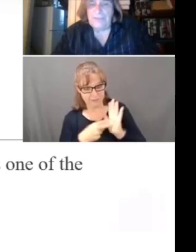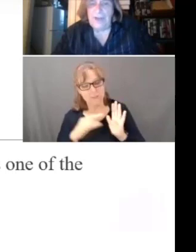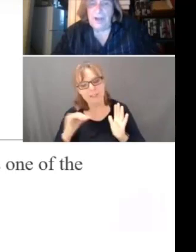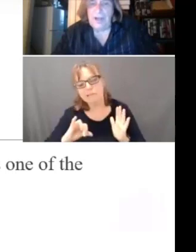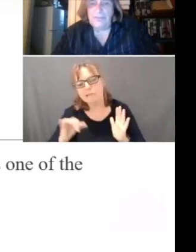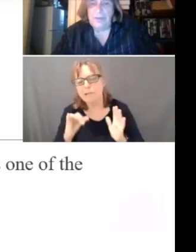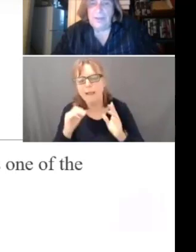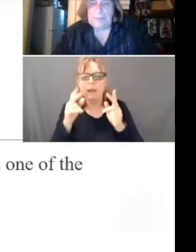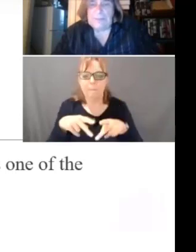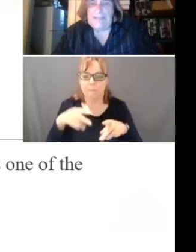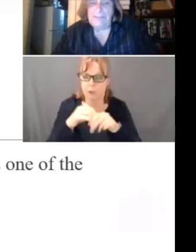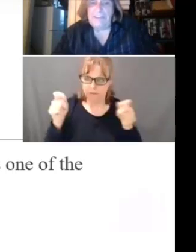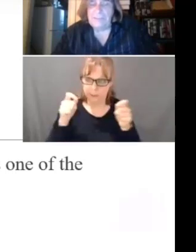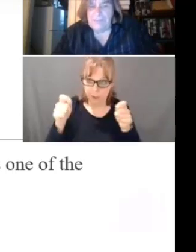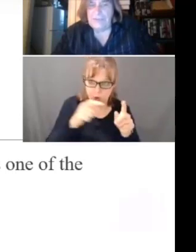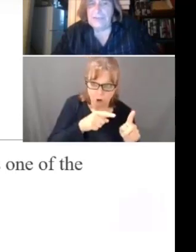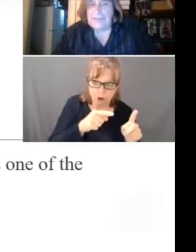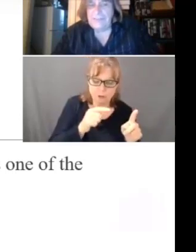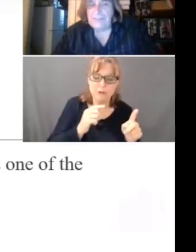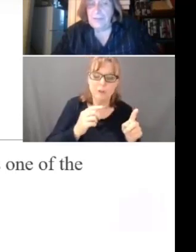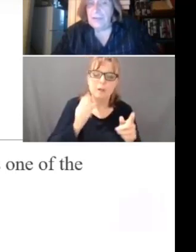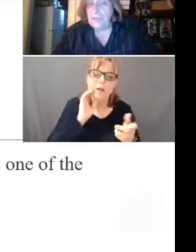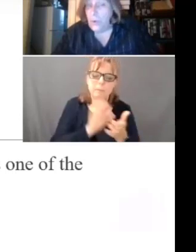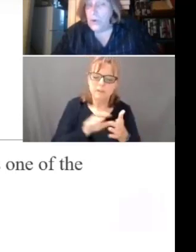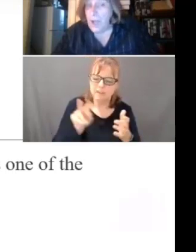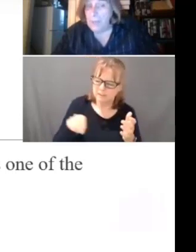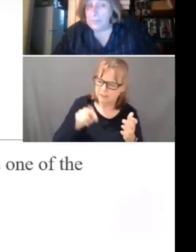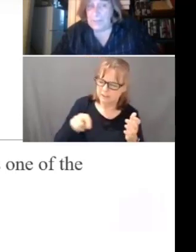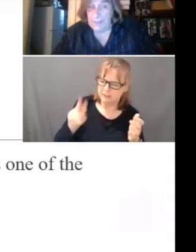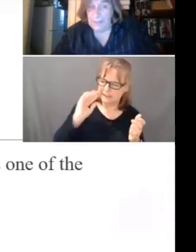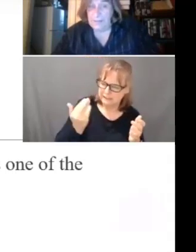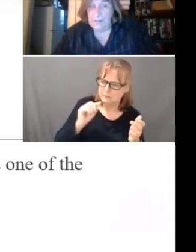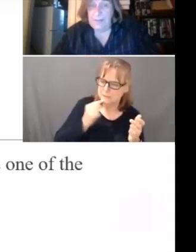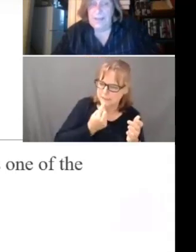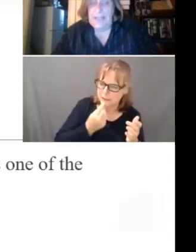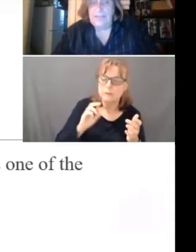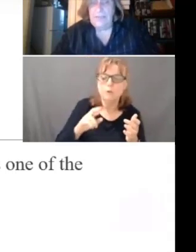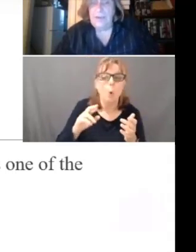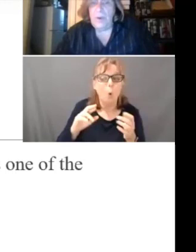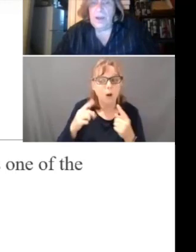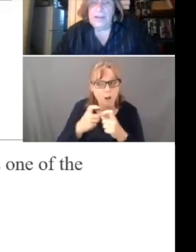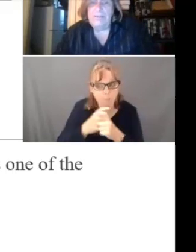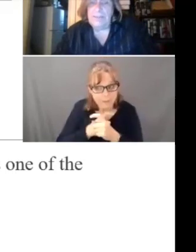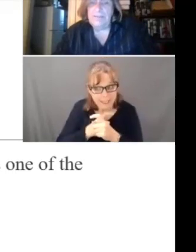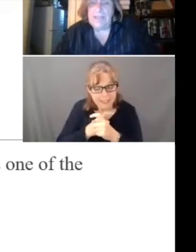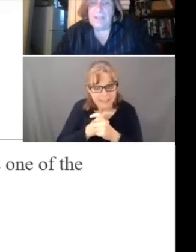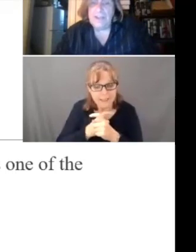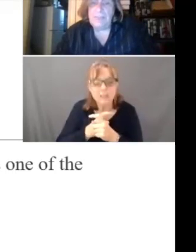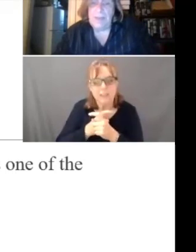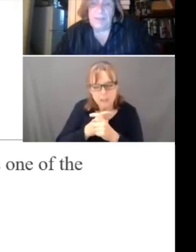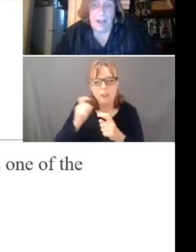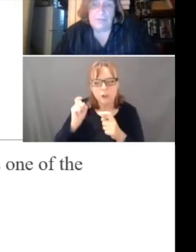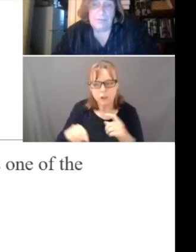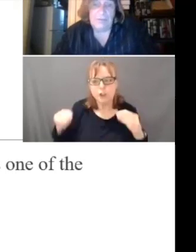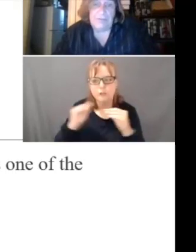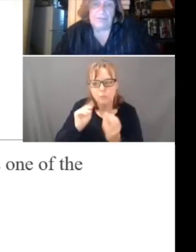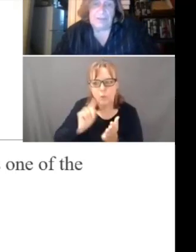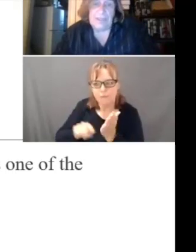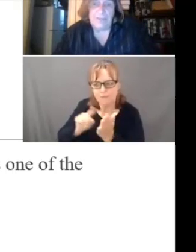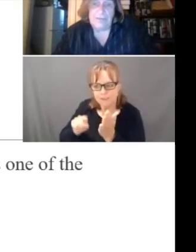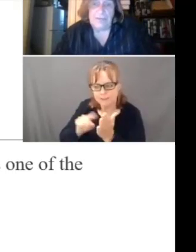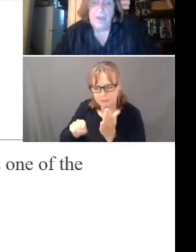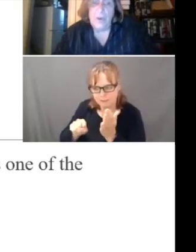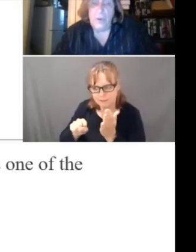person in charge believes is sufficiently serious or complicated as to require investigation by the Office of